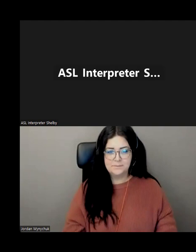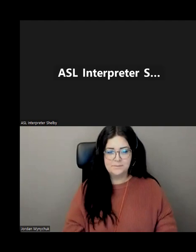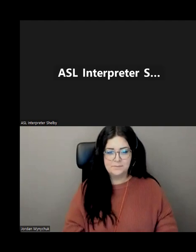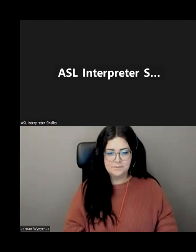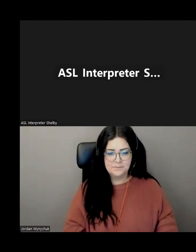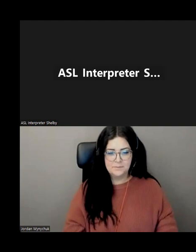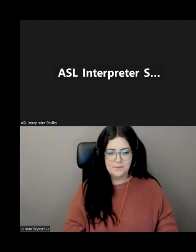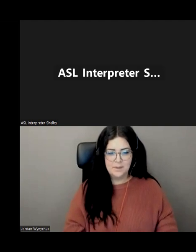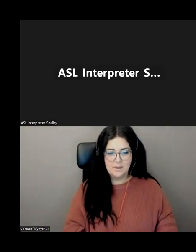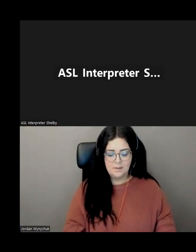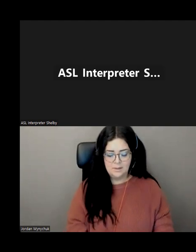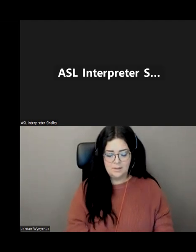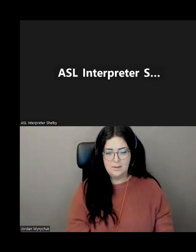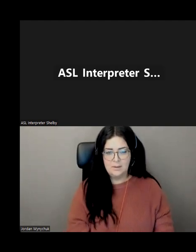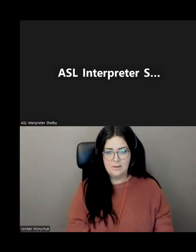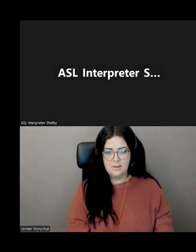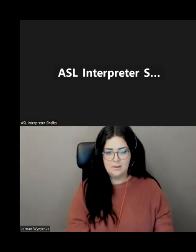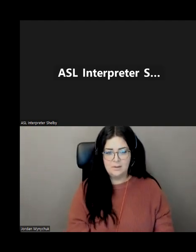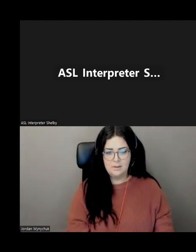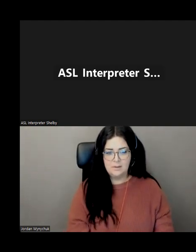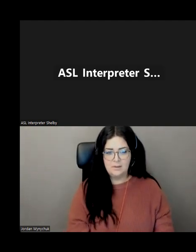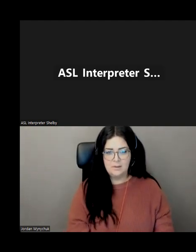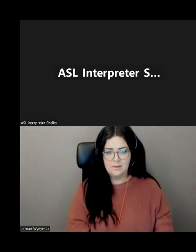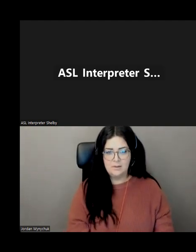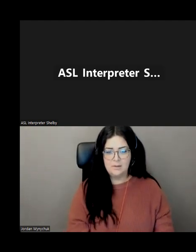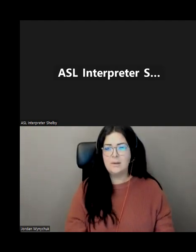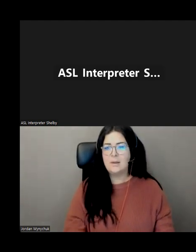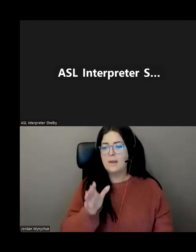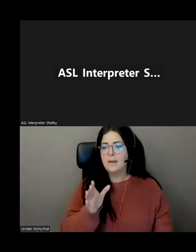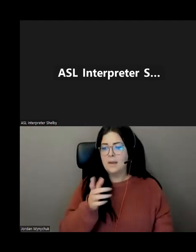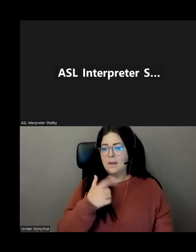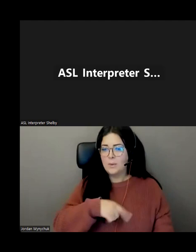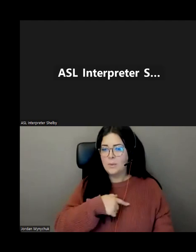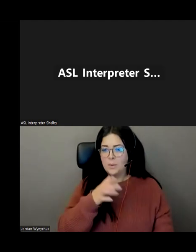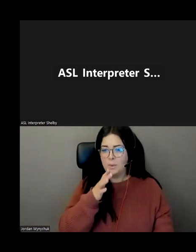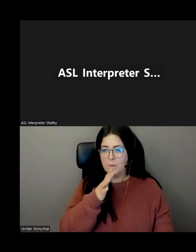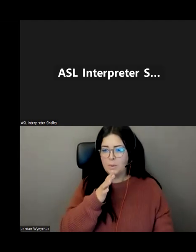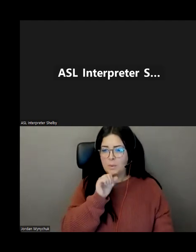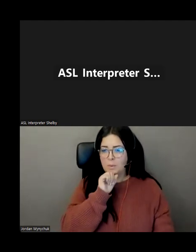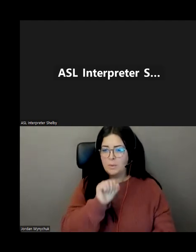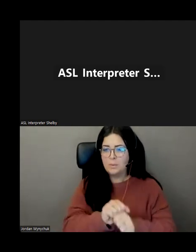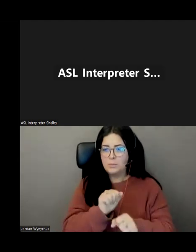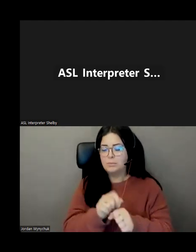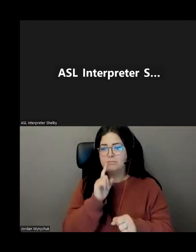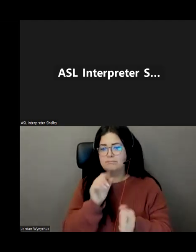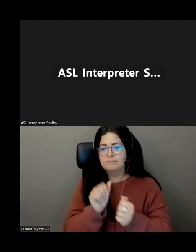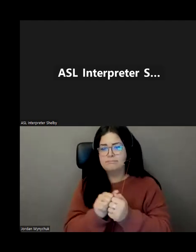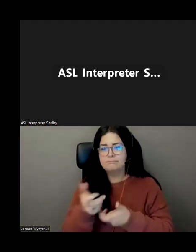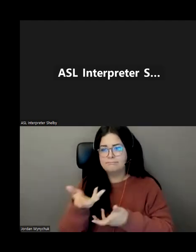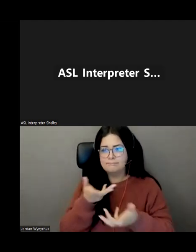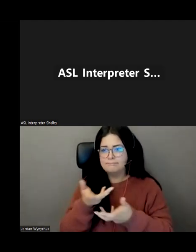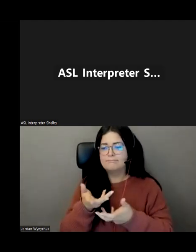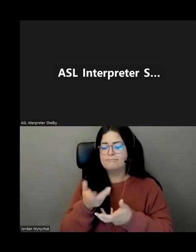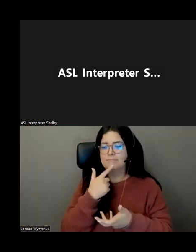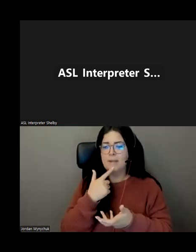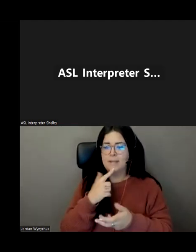and we will work with you to meet your needs uh our direct sales people are are wonderful they'll they'll chat with you